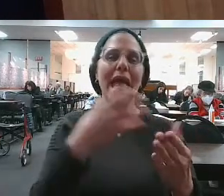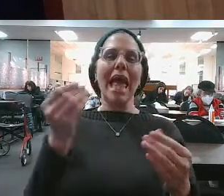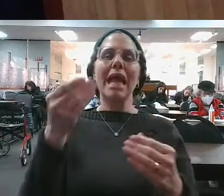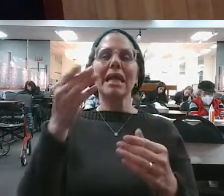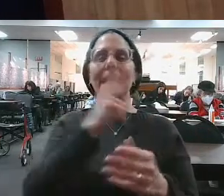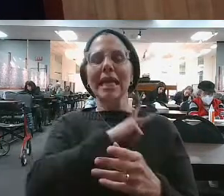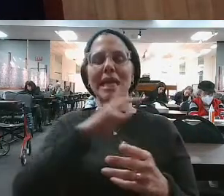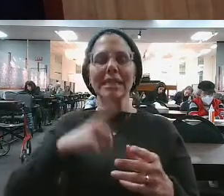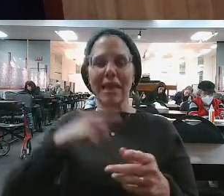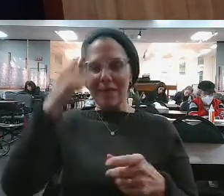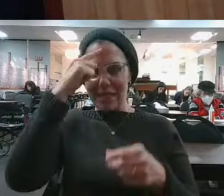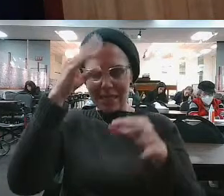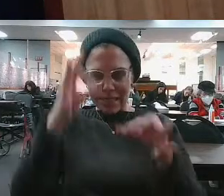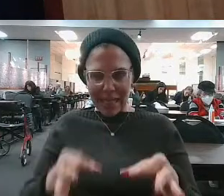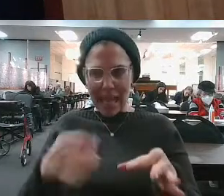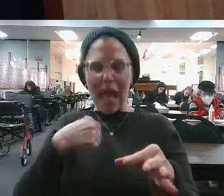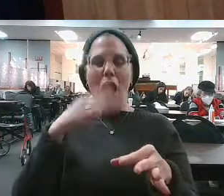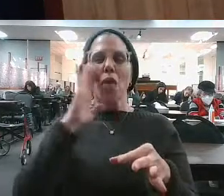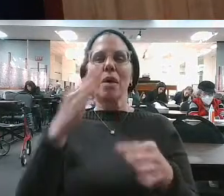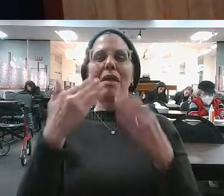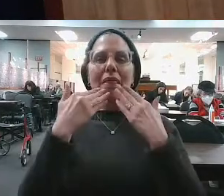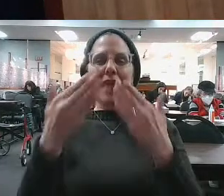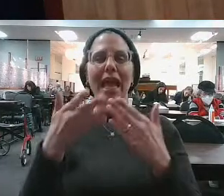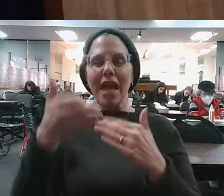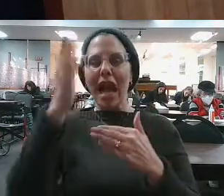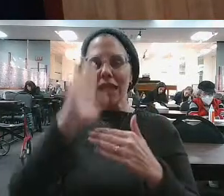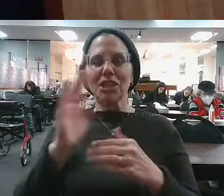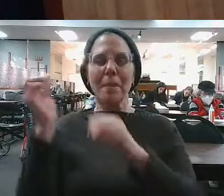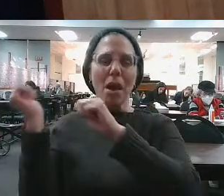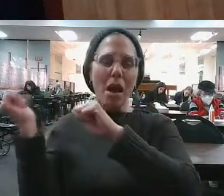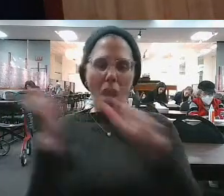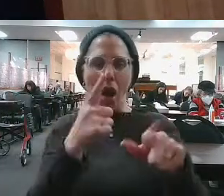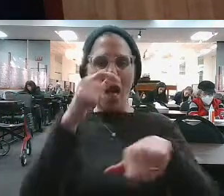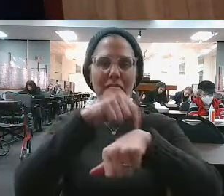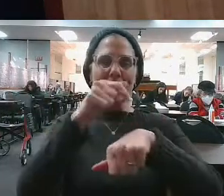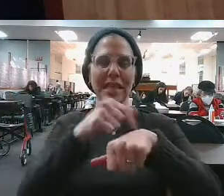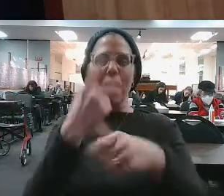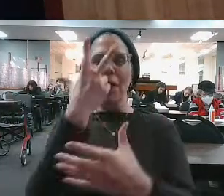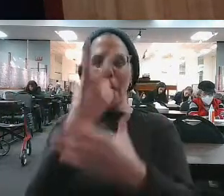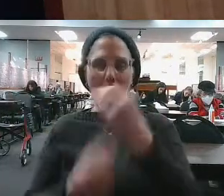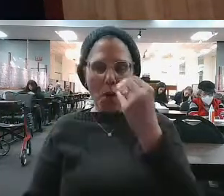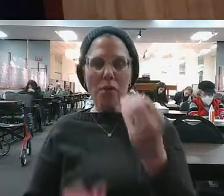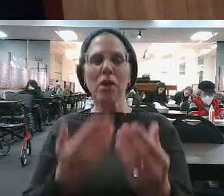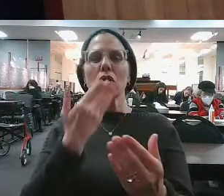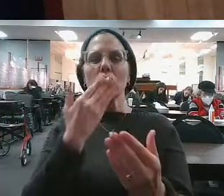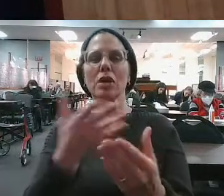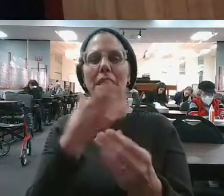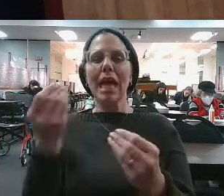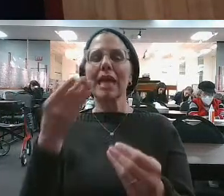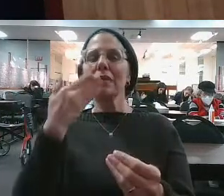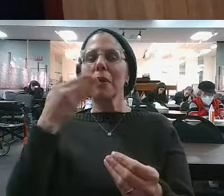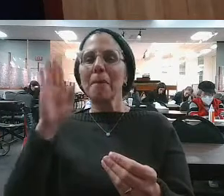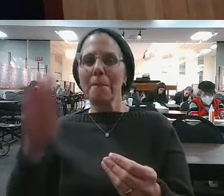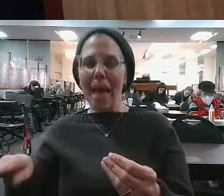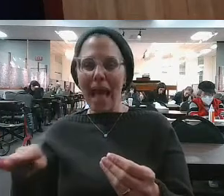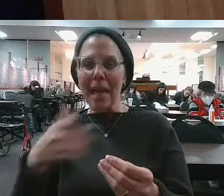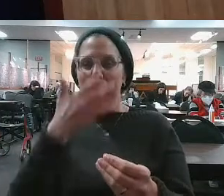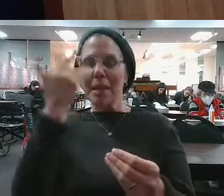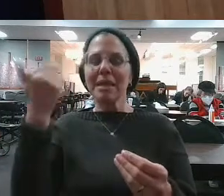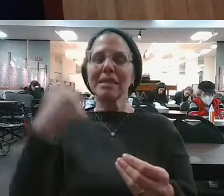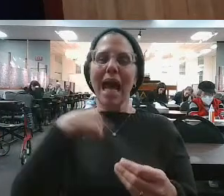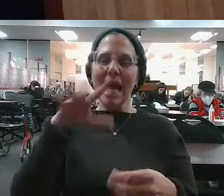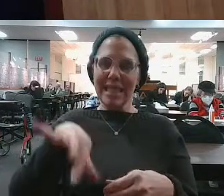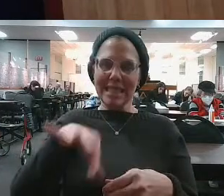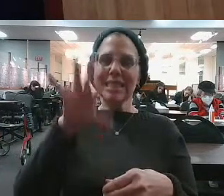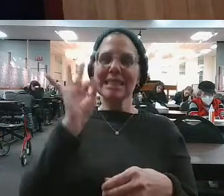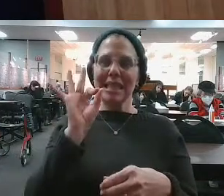at all times, at all times, both for the good as well as for the bad. Because what I